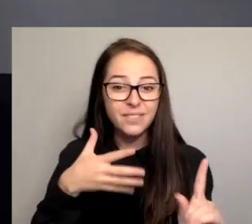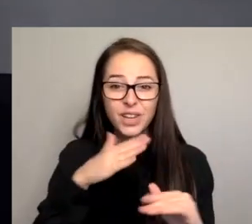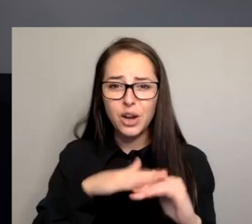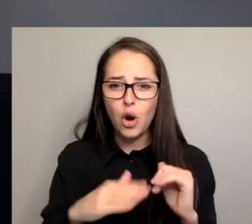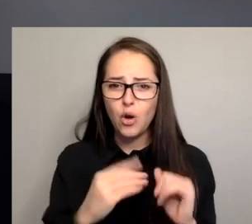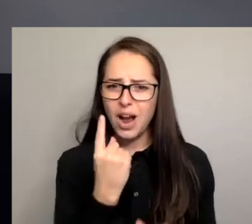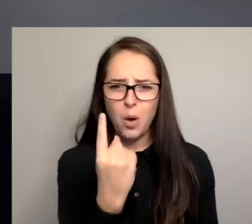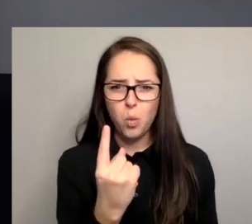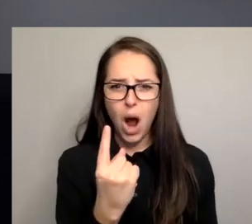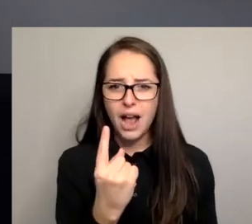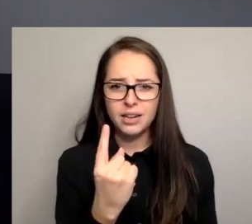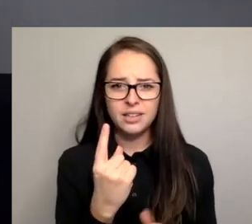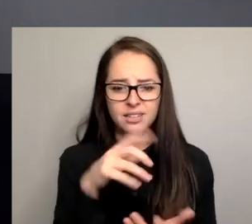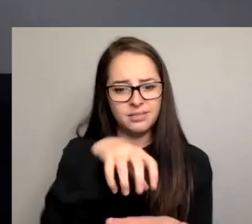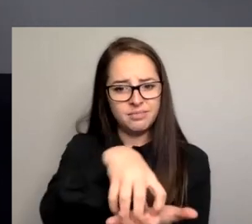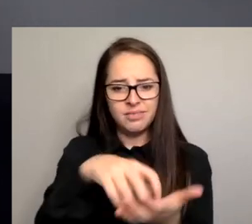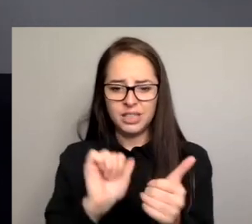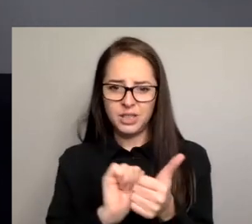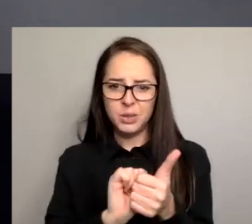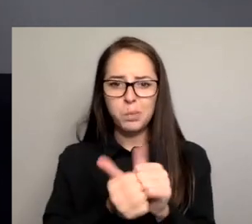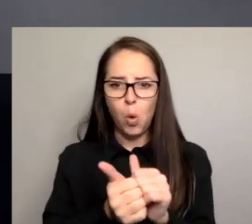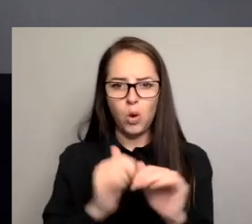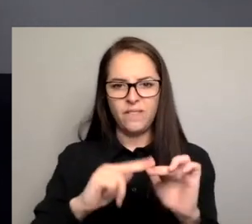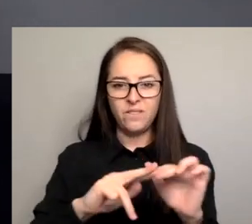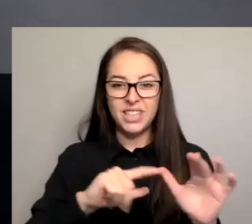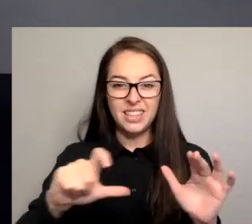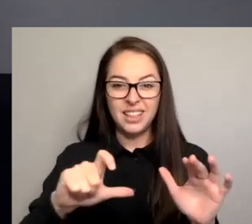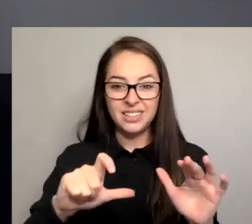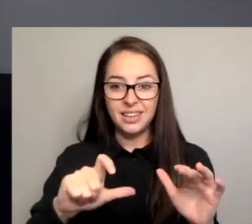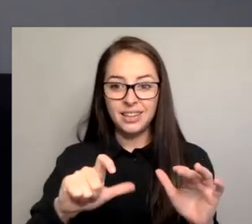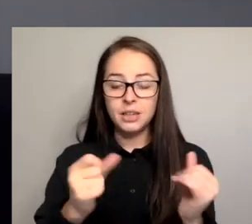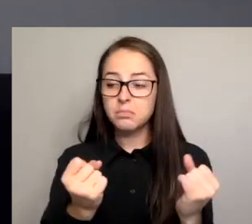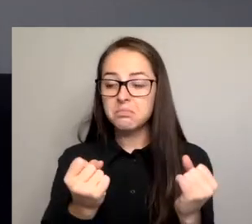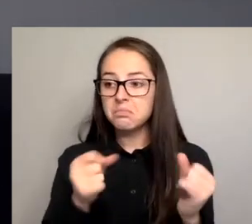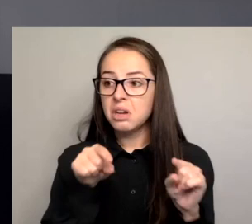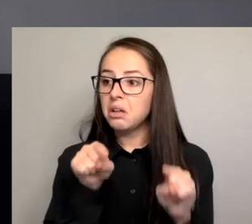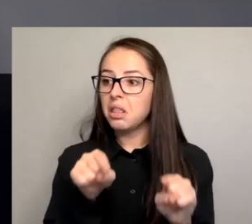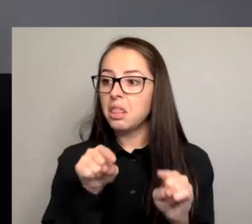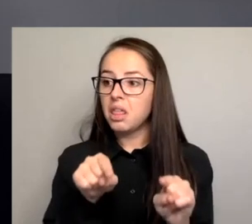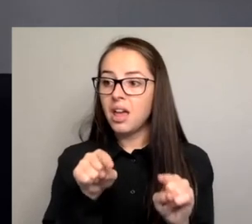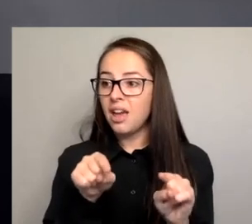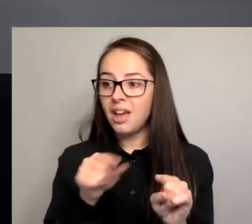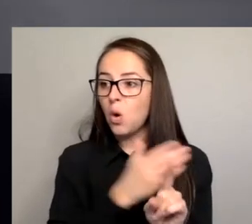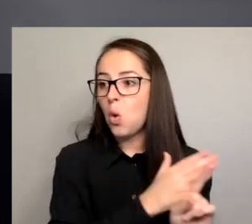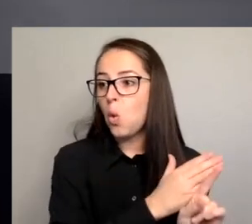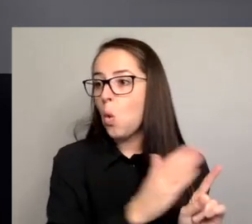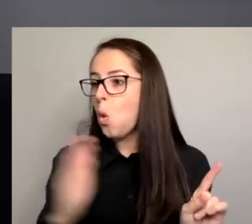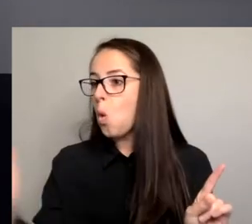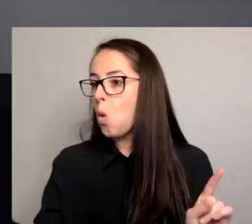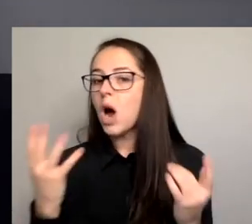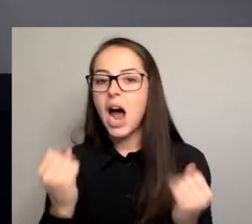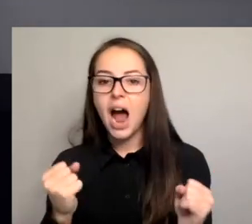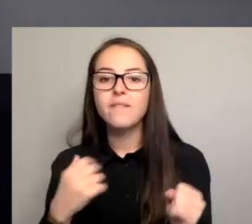sporting facility change rooms where there's not more men's toilets than women's